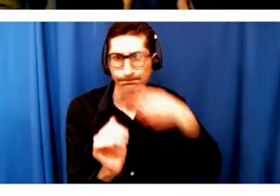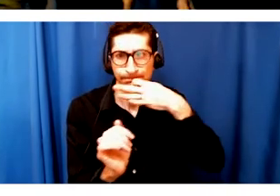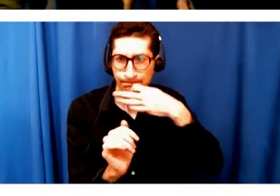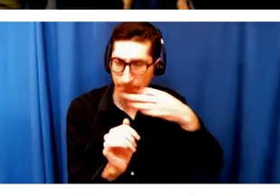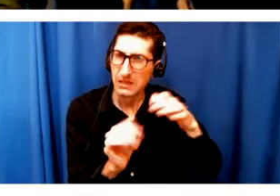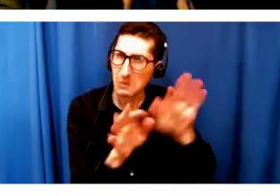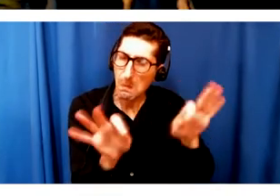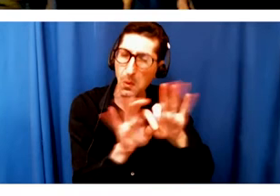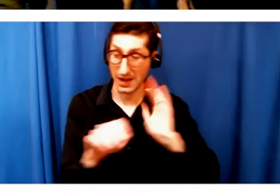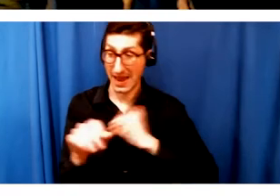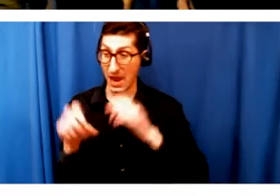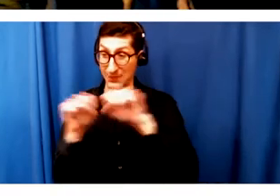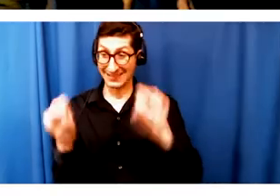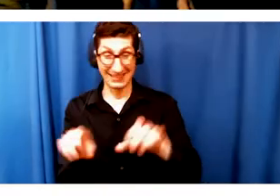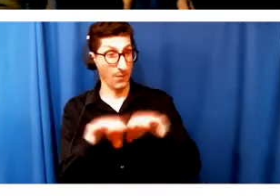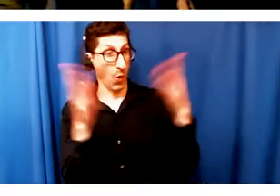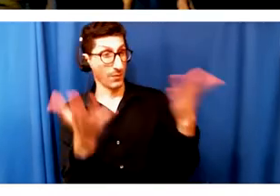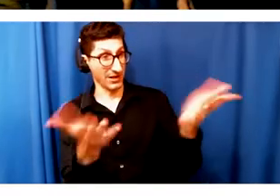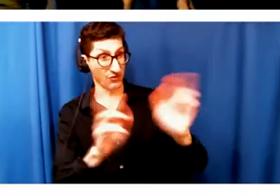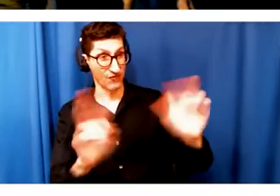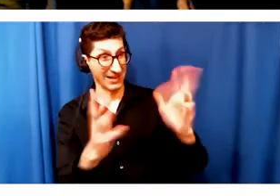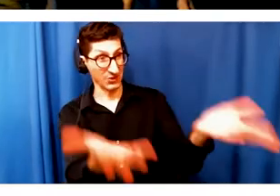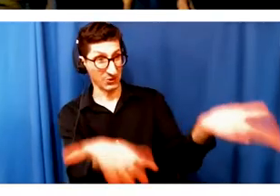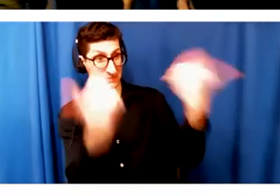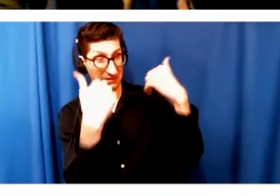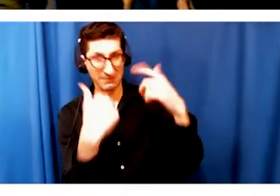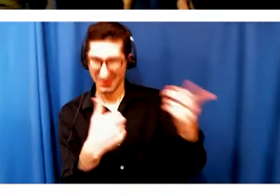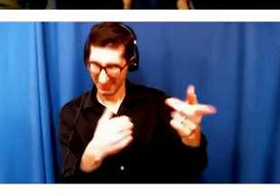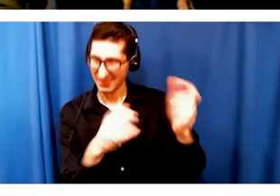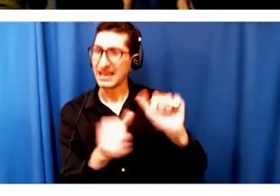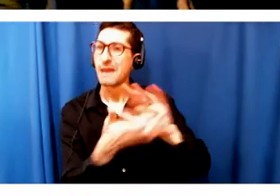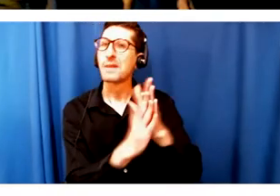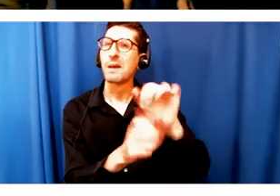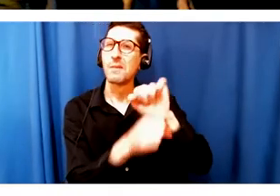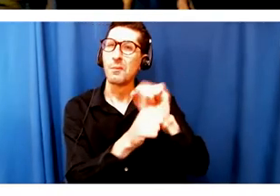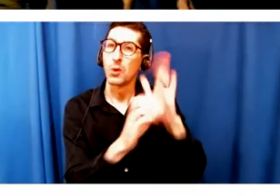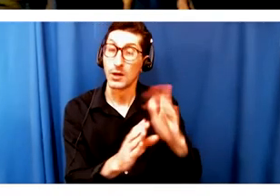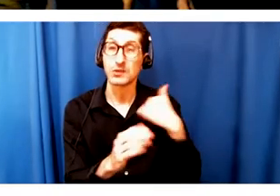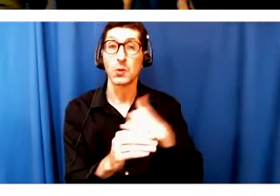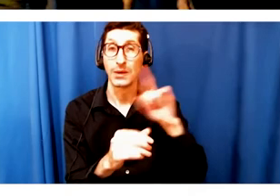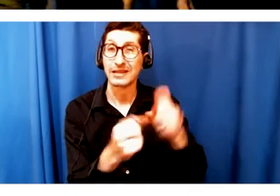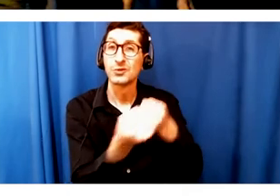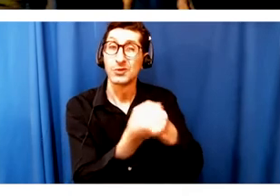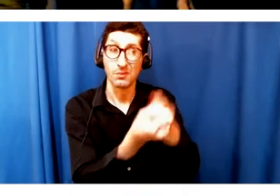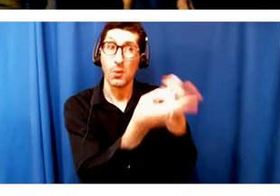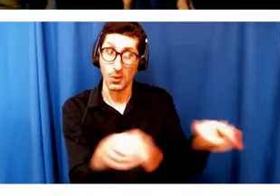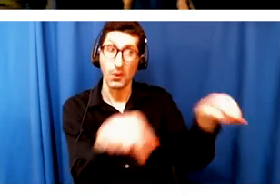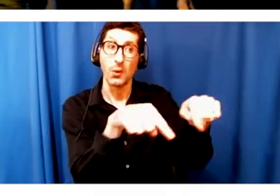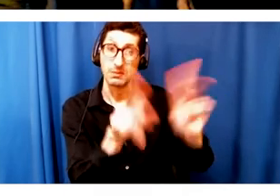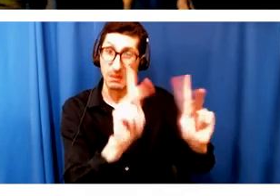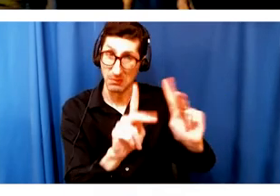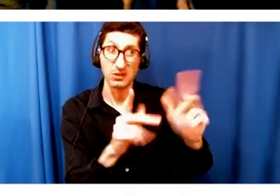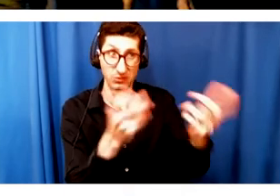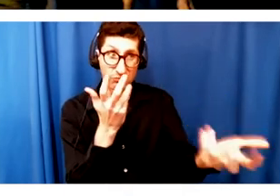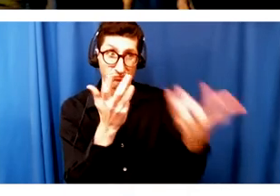to come in as an, as employees and to make sure that they are supported to be a part of our, our group and to